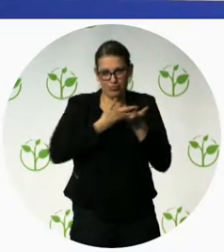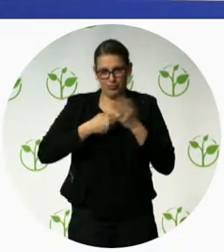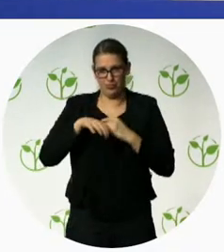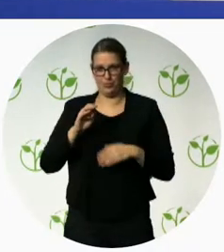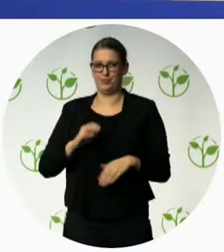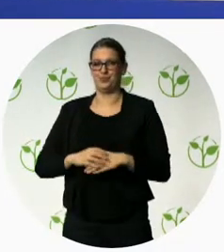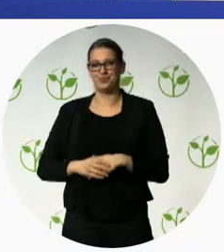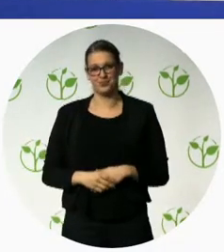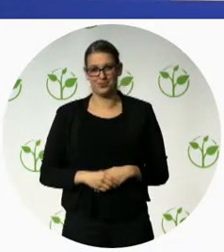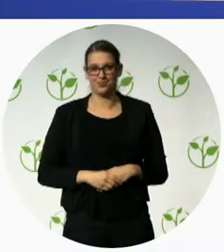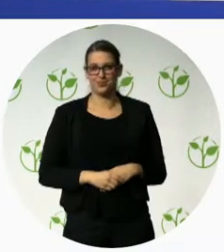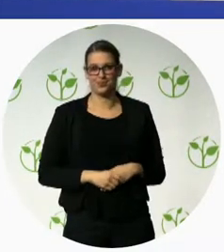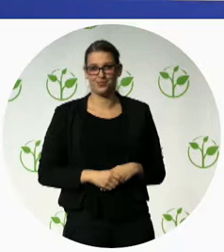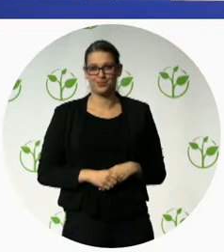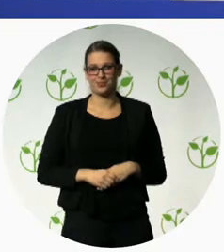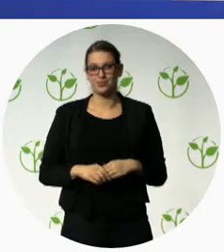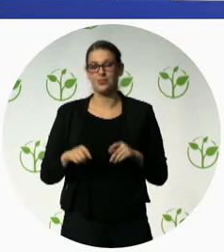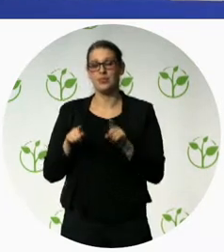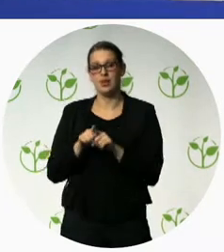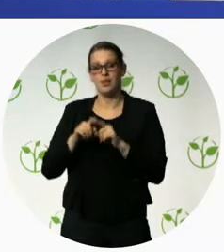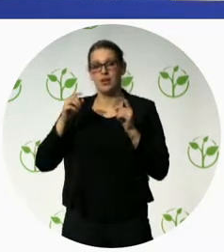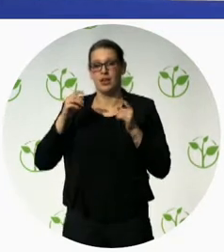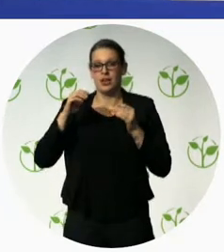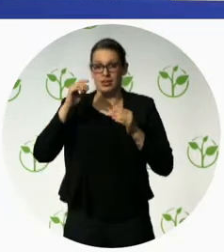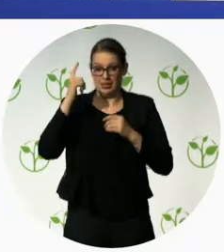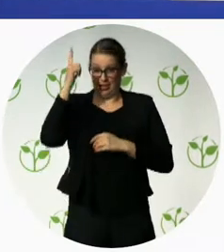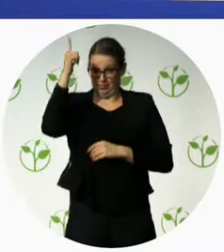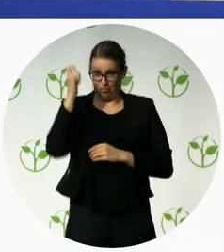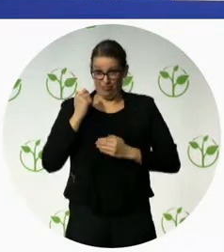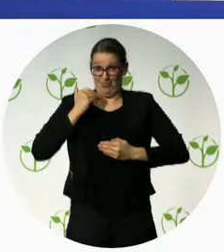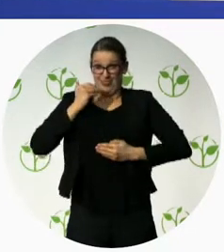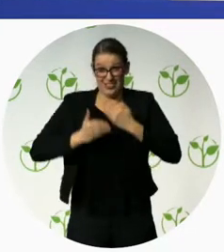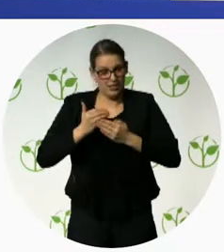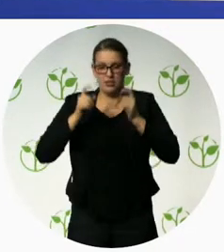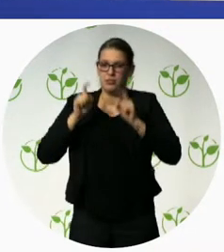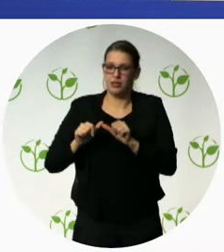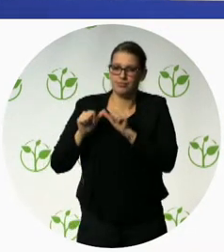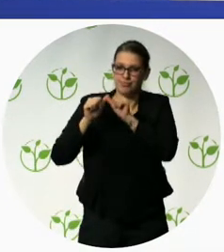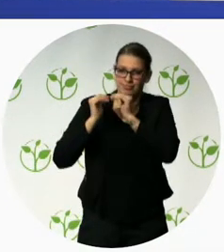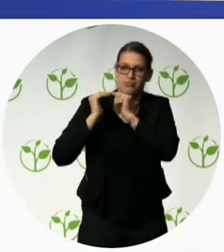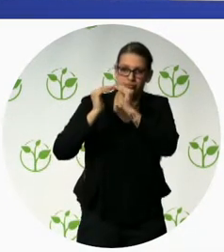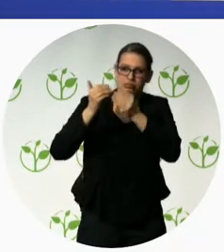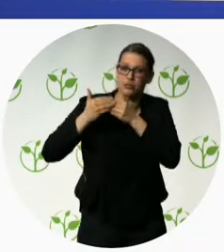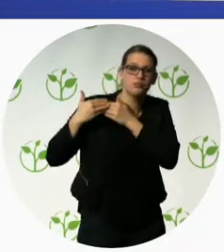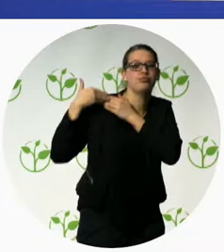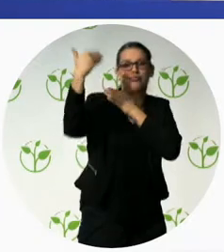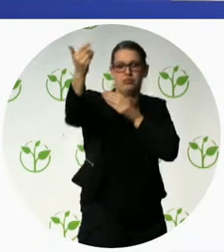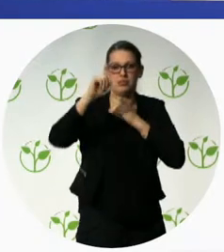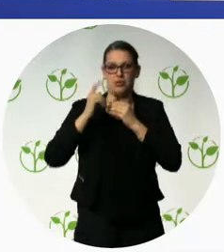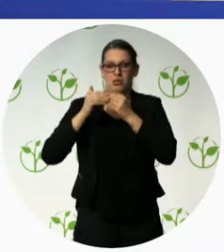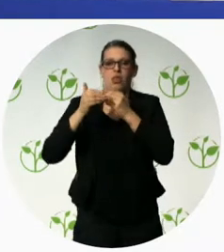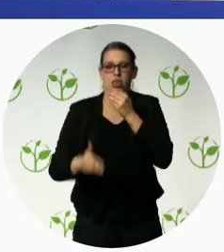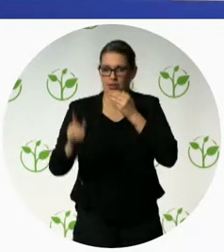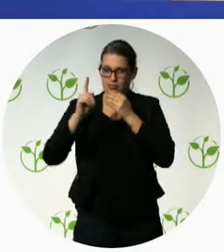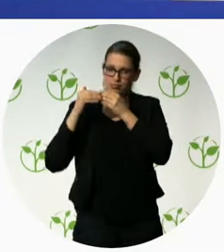and finally we want it also to be replicable as a